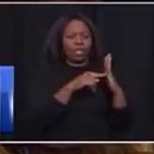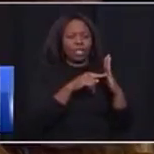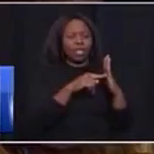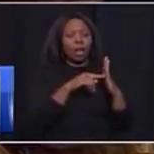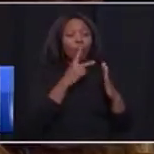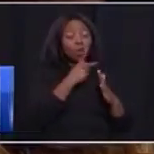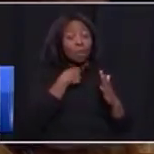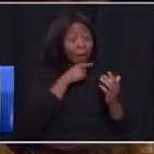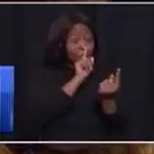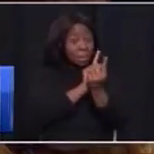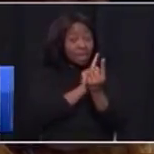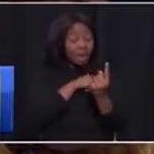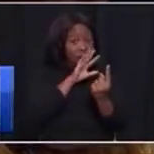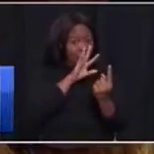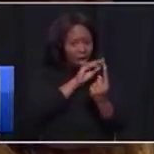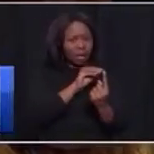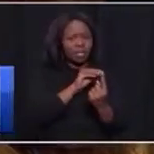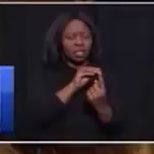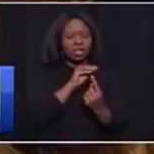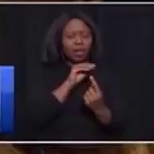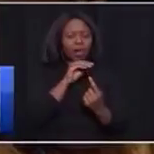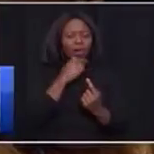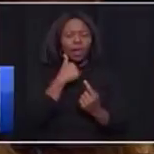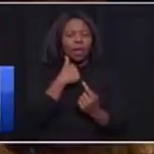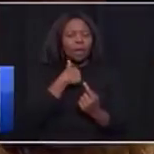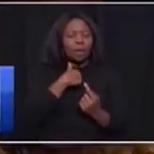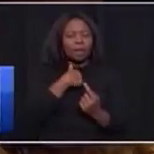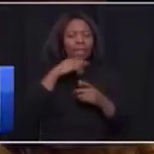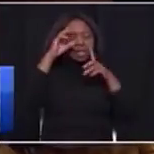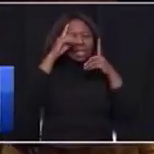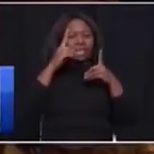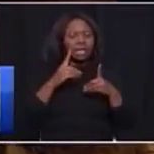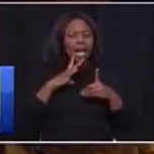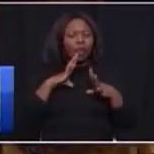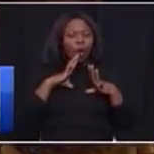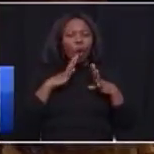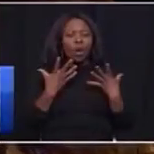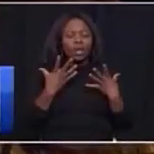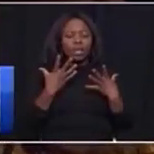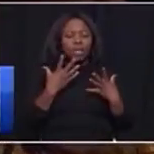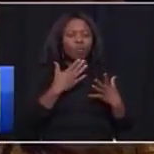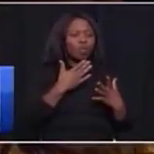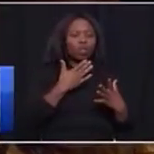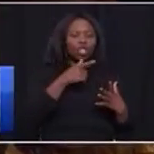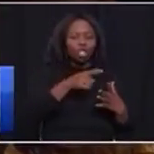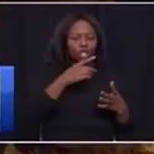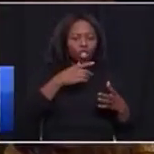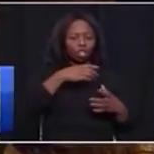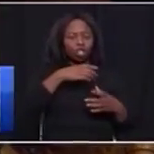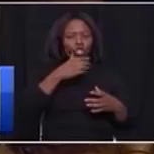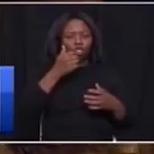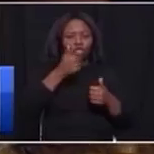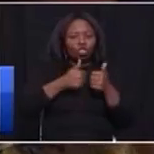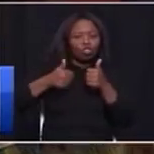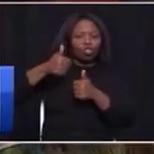question I ask them now it mustn't be me who decide about I like this one chief water I like